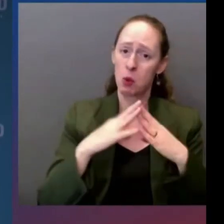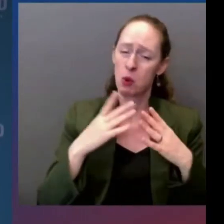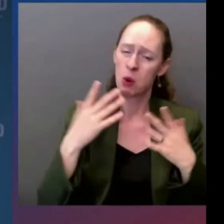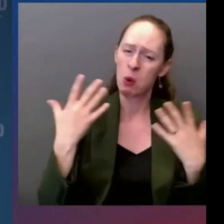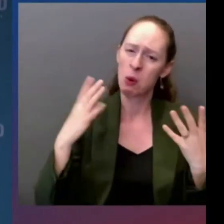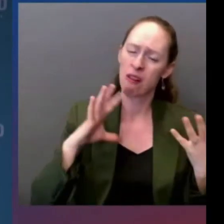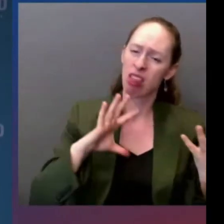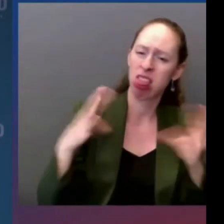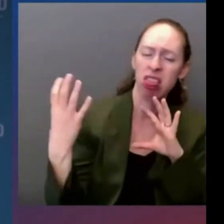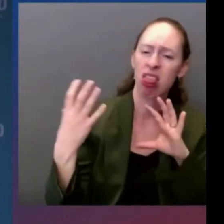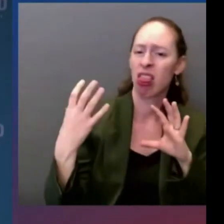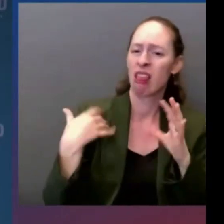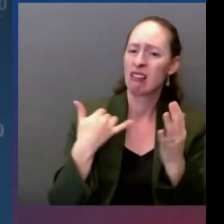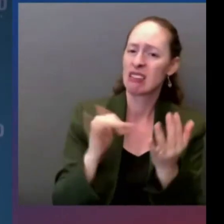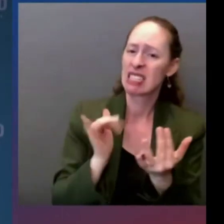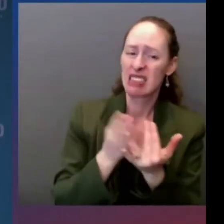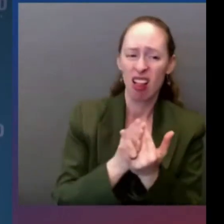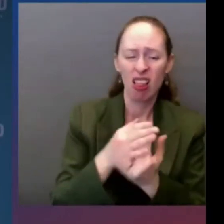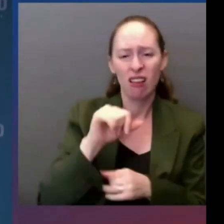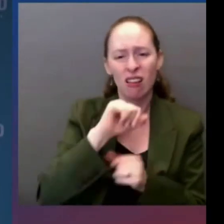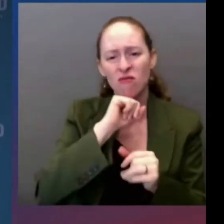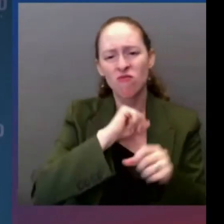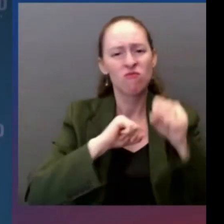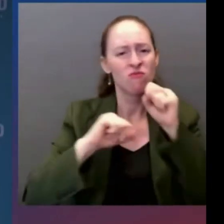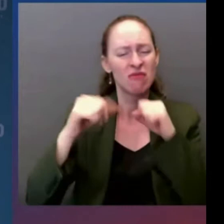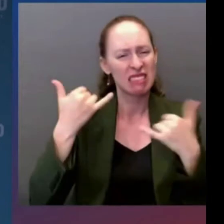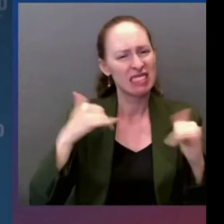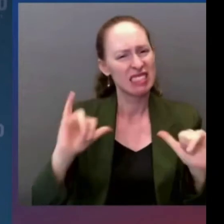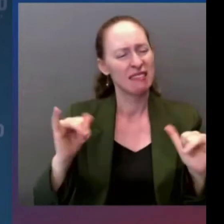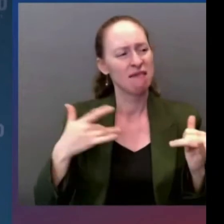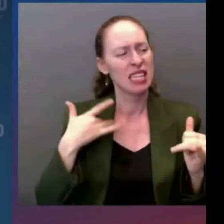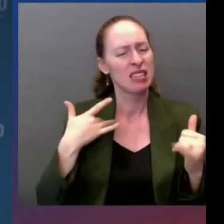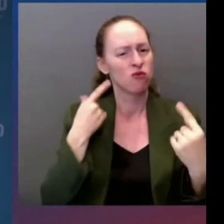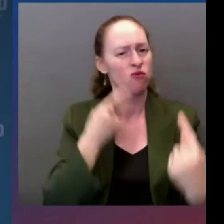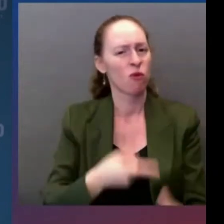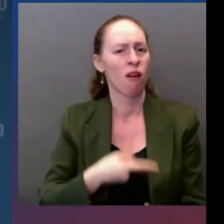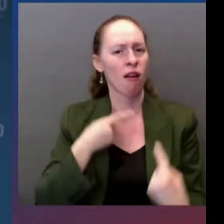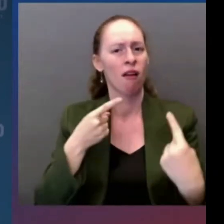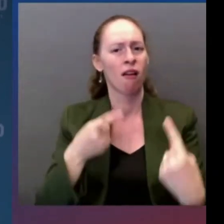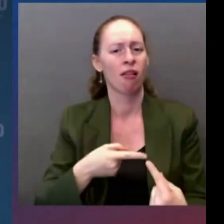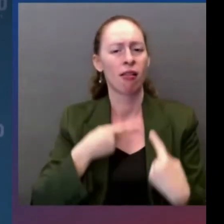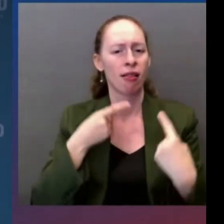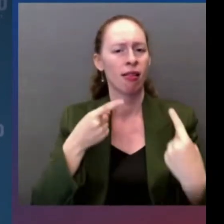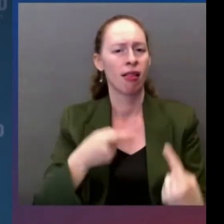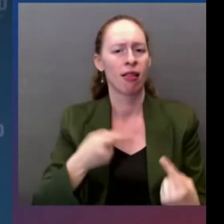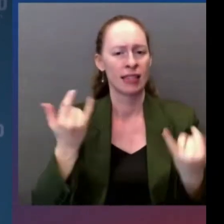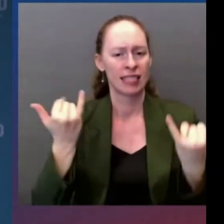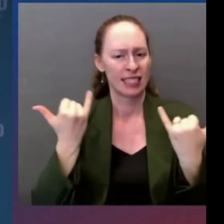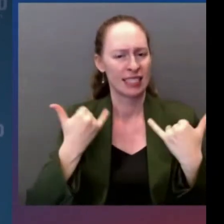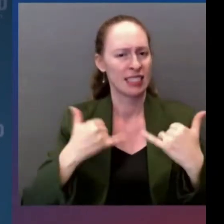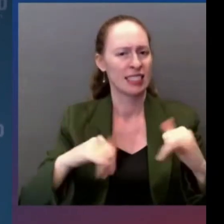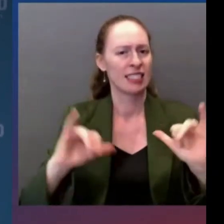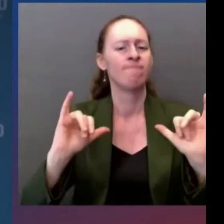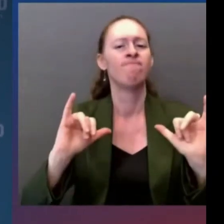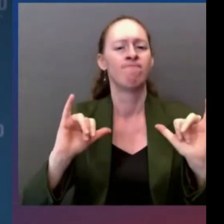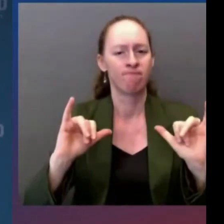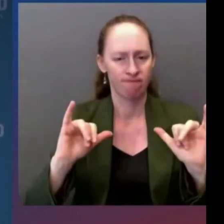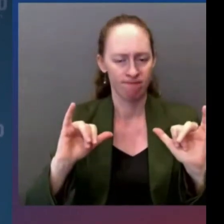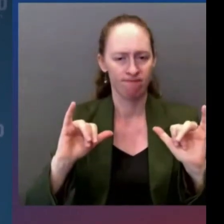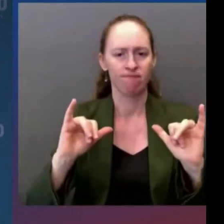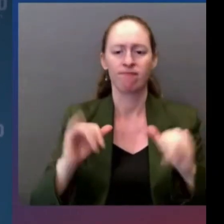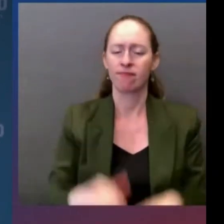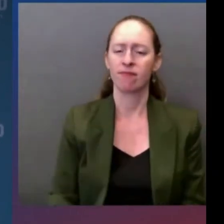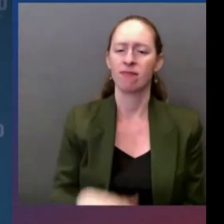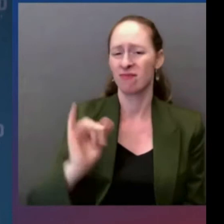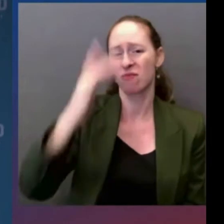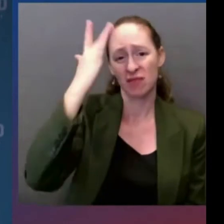confidence that we must combat hate and do everything in our power to push back against it. We